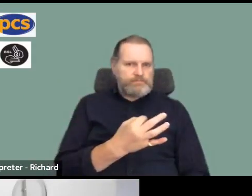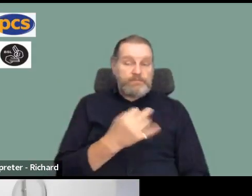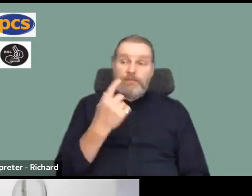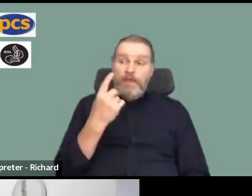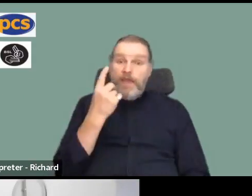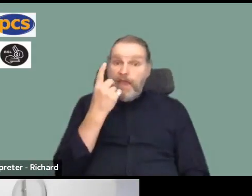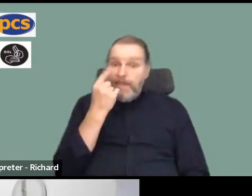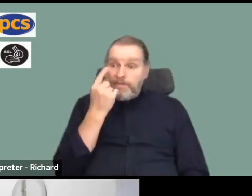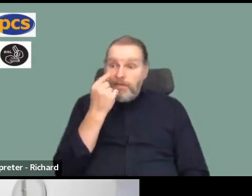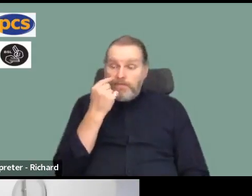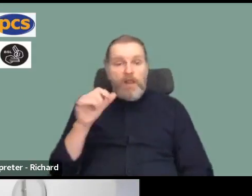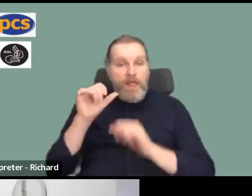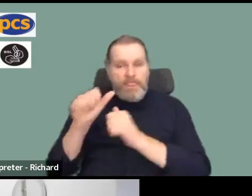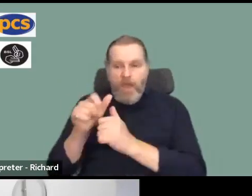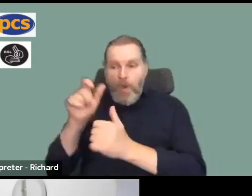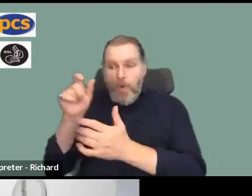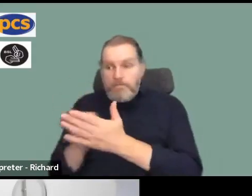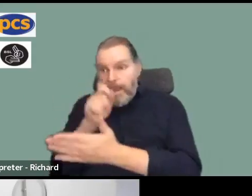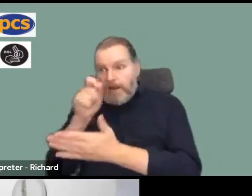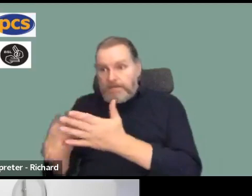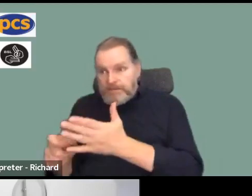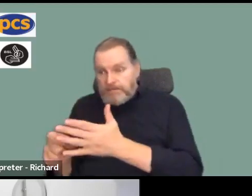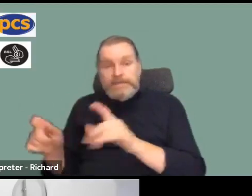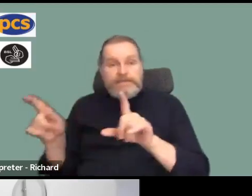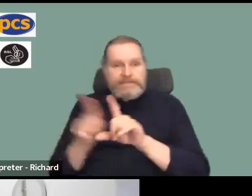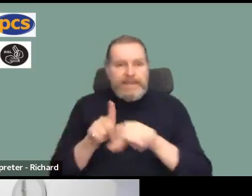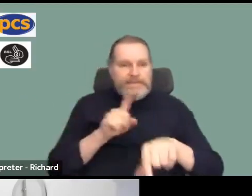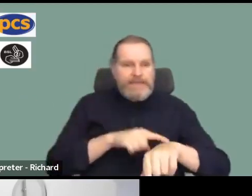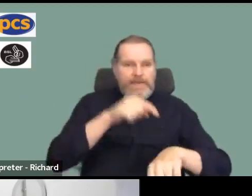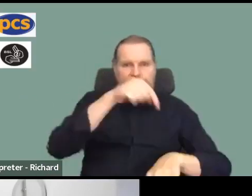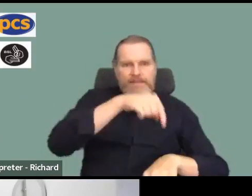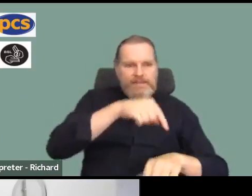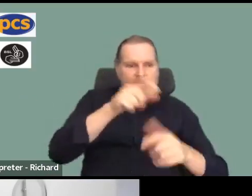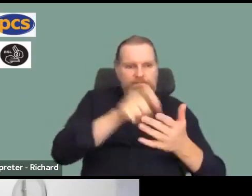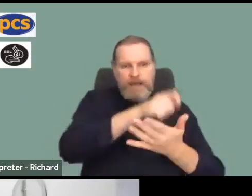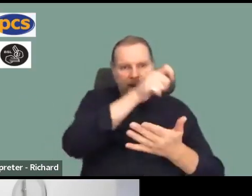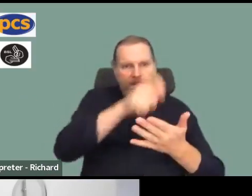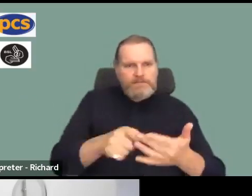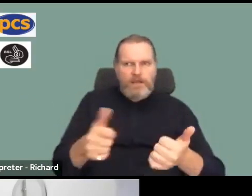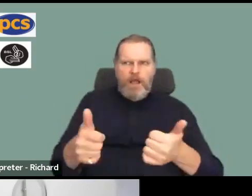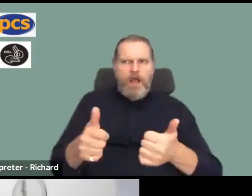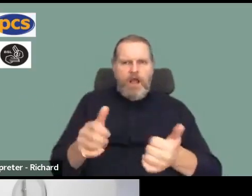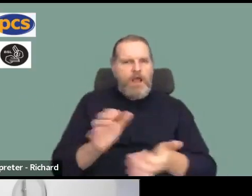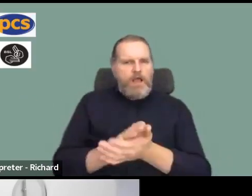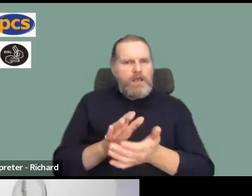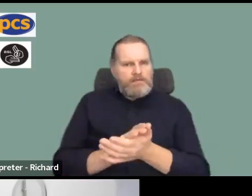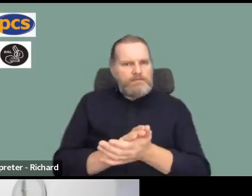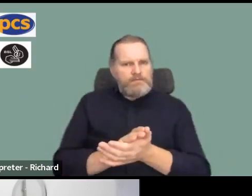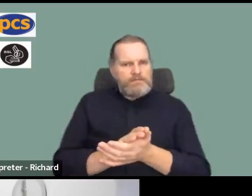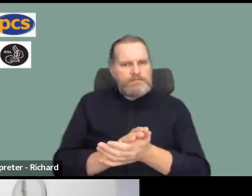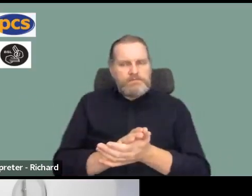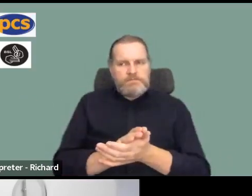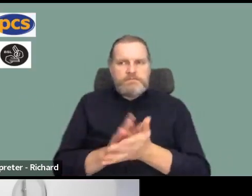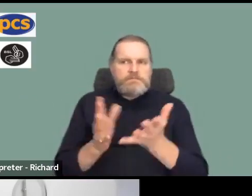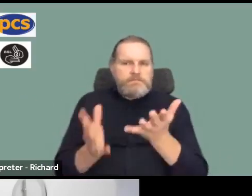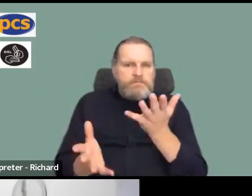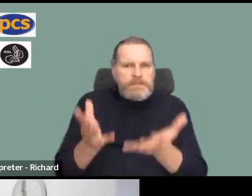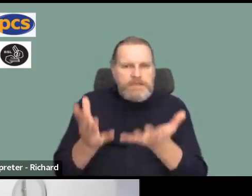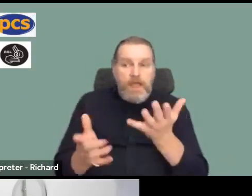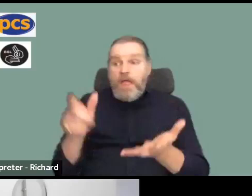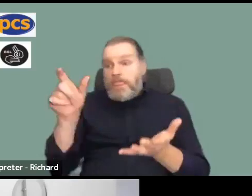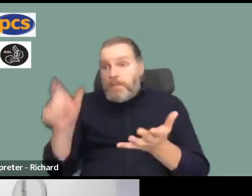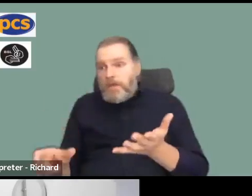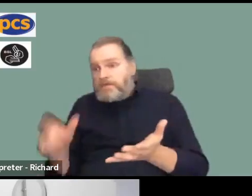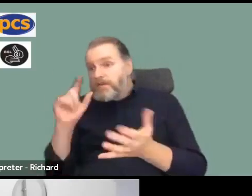time as we're doing this to ensure as many people as possible can take place. And whether that is appropriate to the person asking the question,